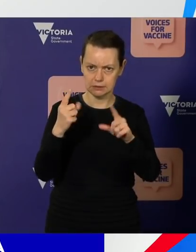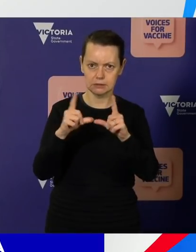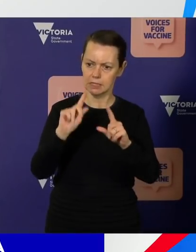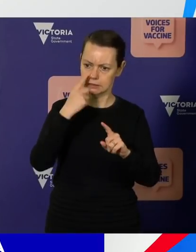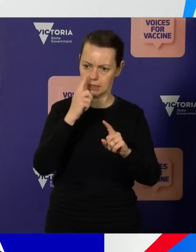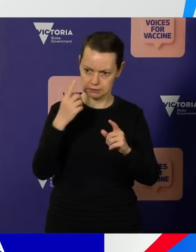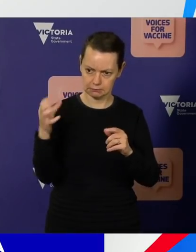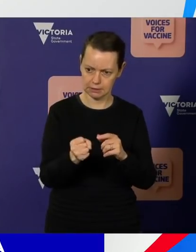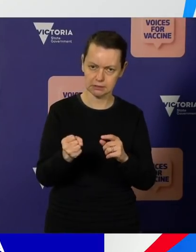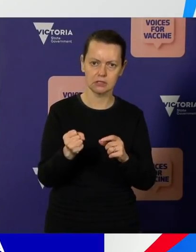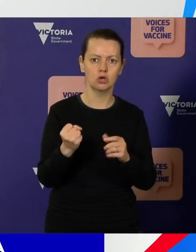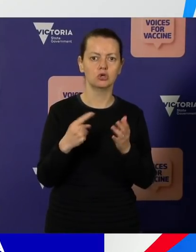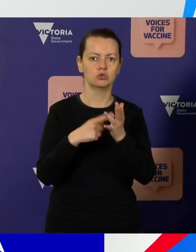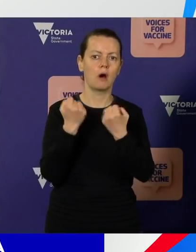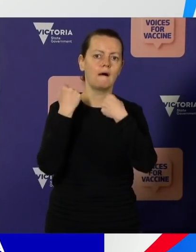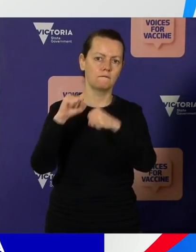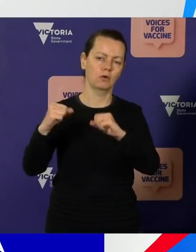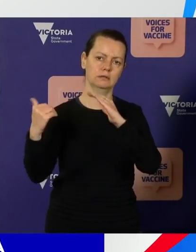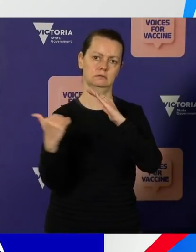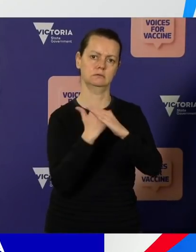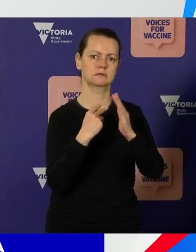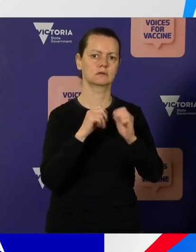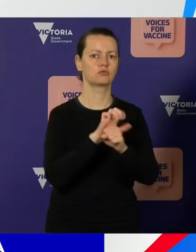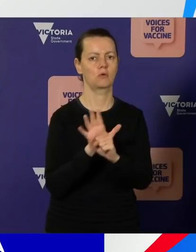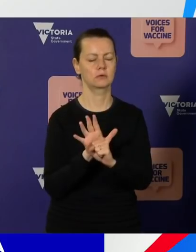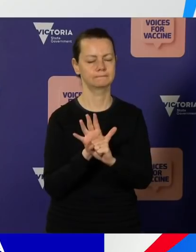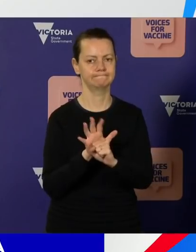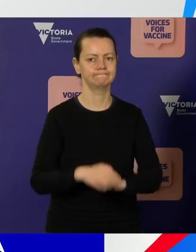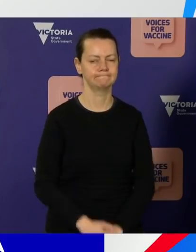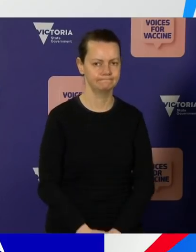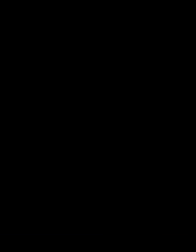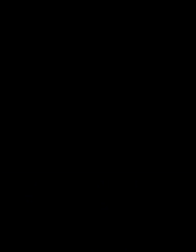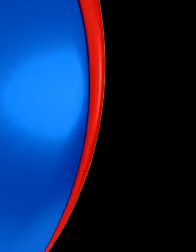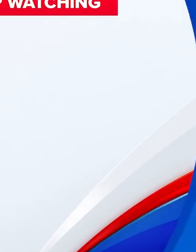starting new spot fires in other parts of regional Victoria and indeed in Melbourne.